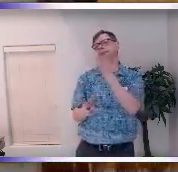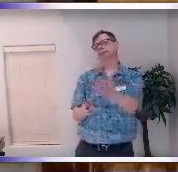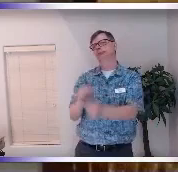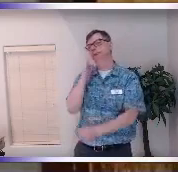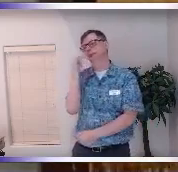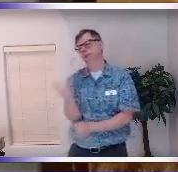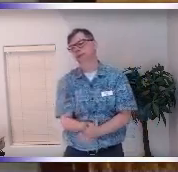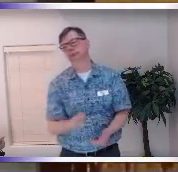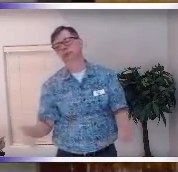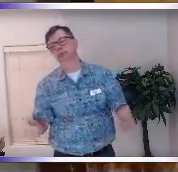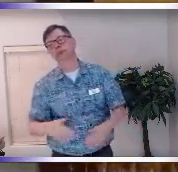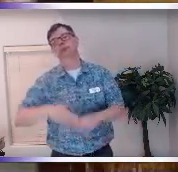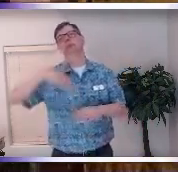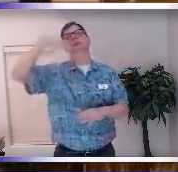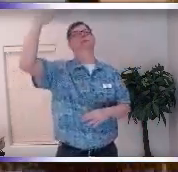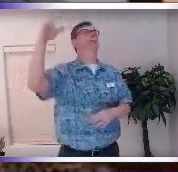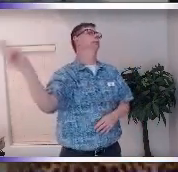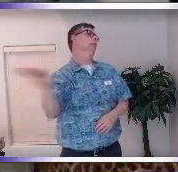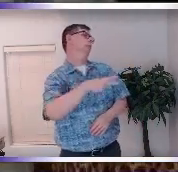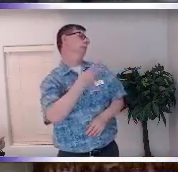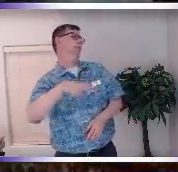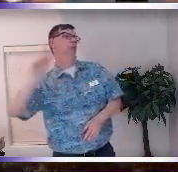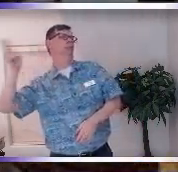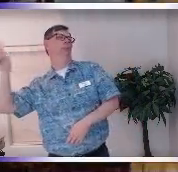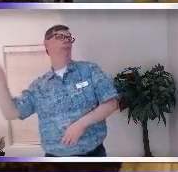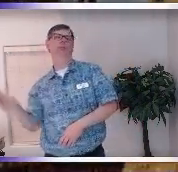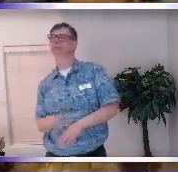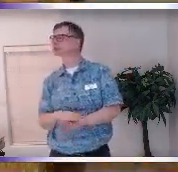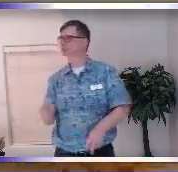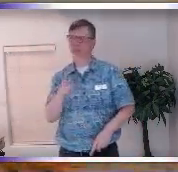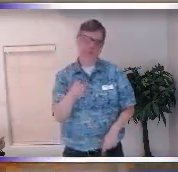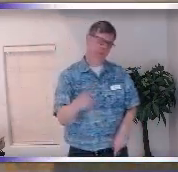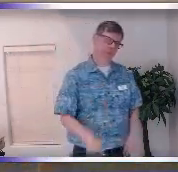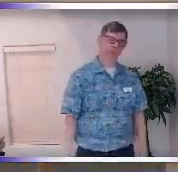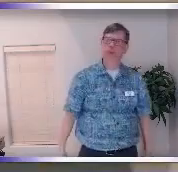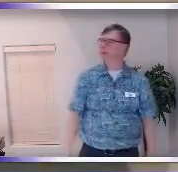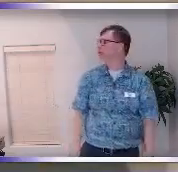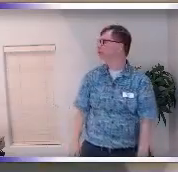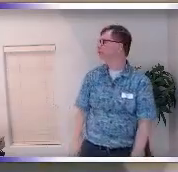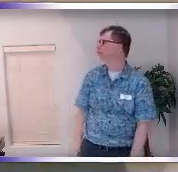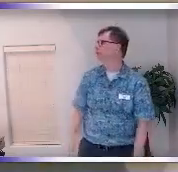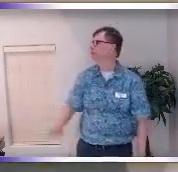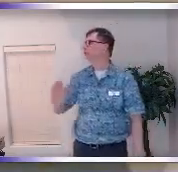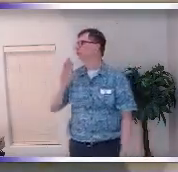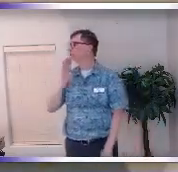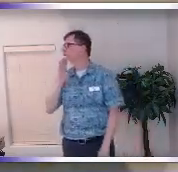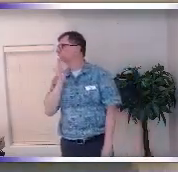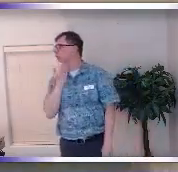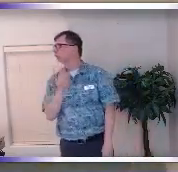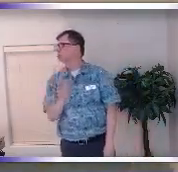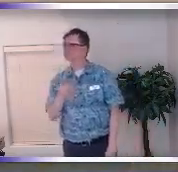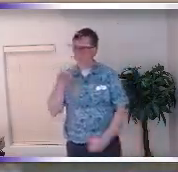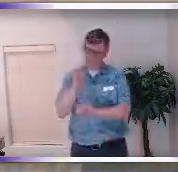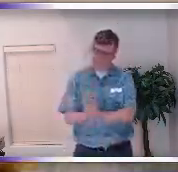our mundane life to be better than everybody else I know that's not you it must have just been me um but but what happens is we have